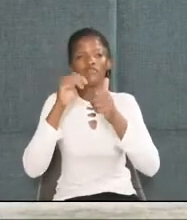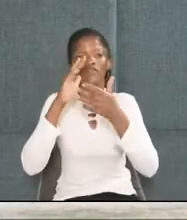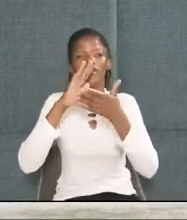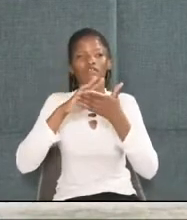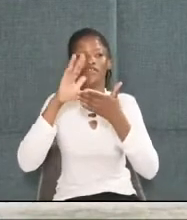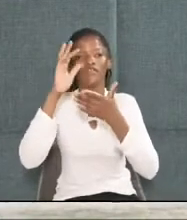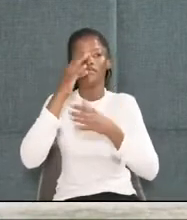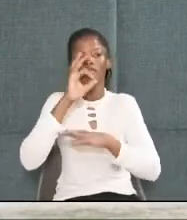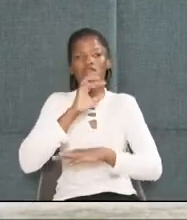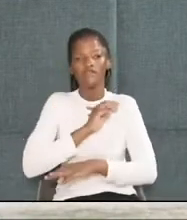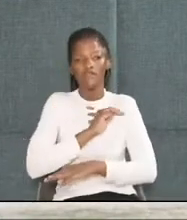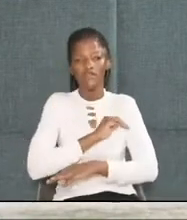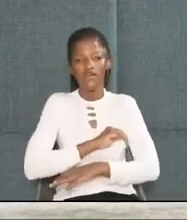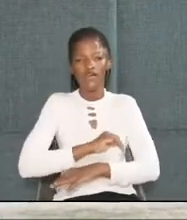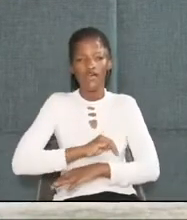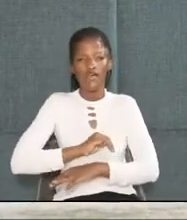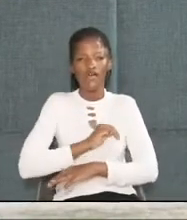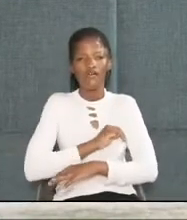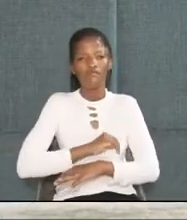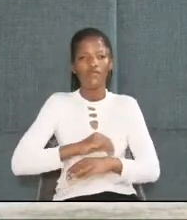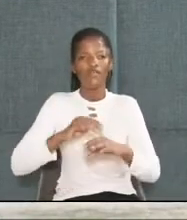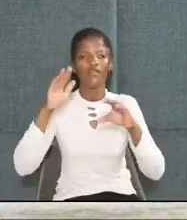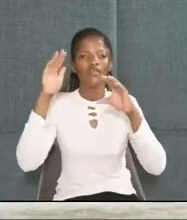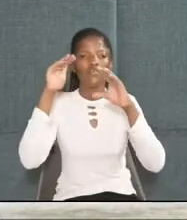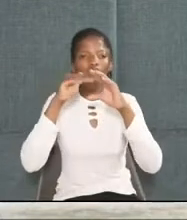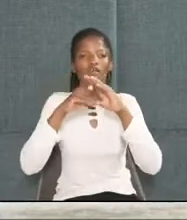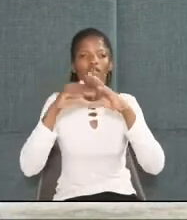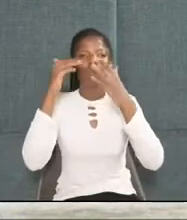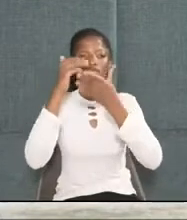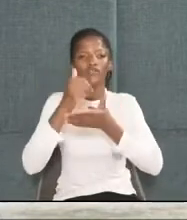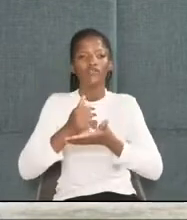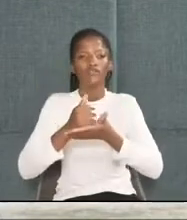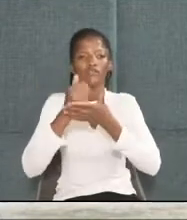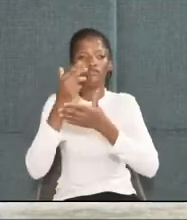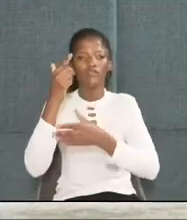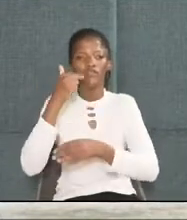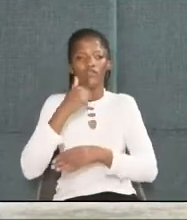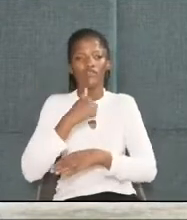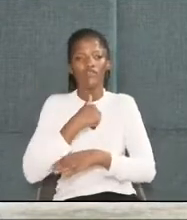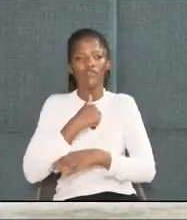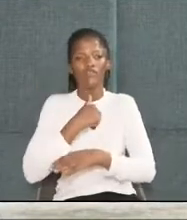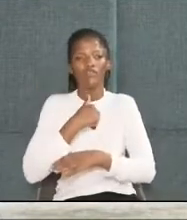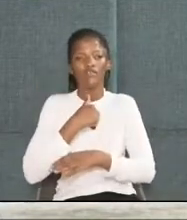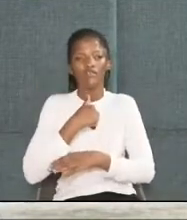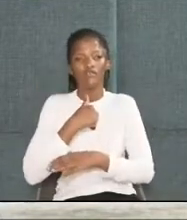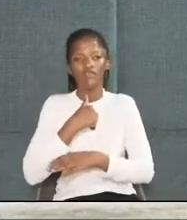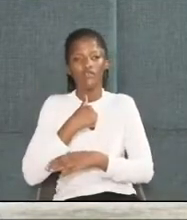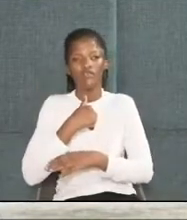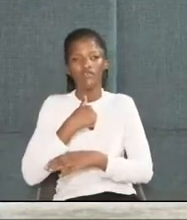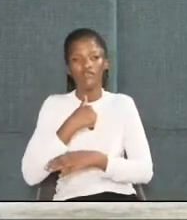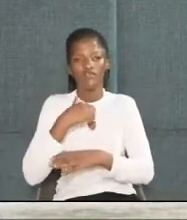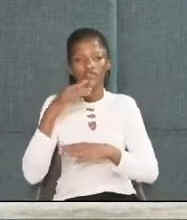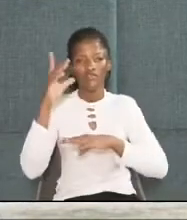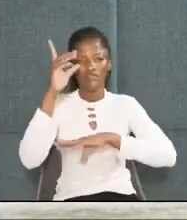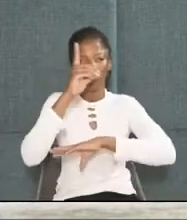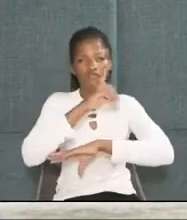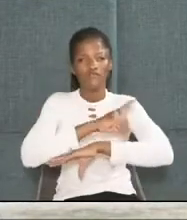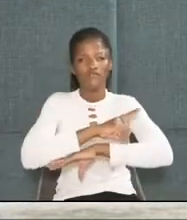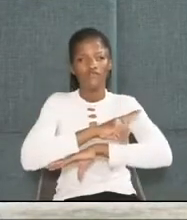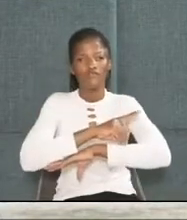so manly is threatening, a grave in the angry day.